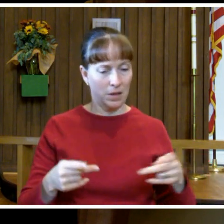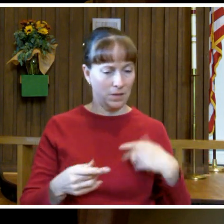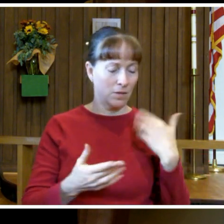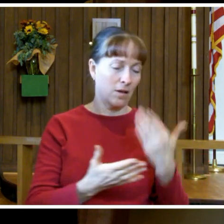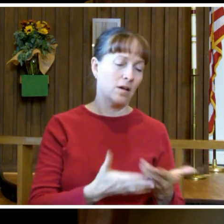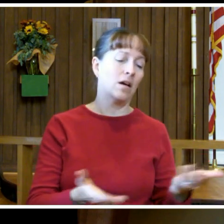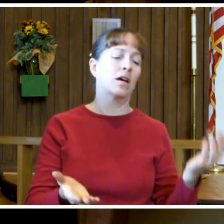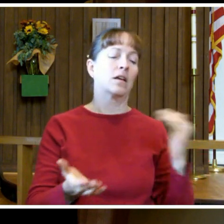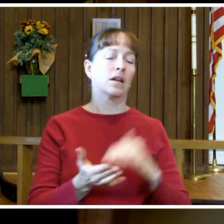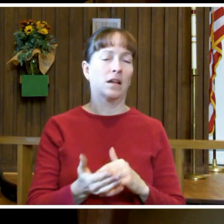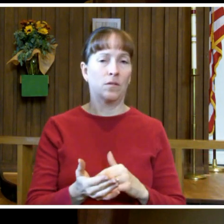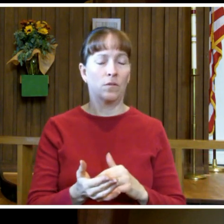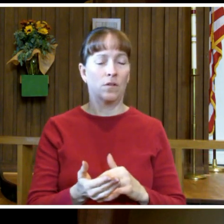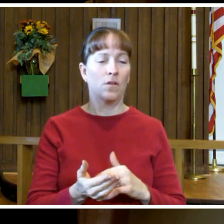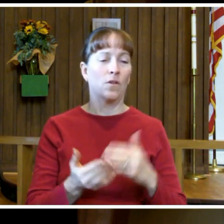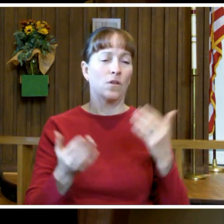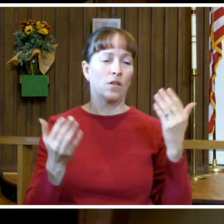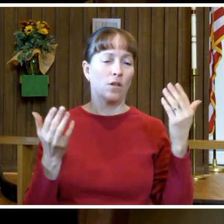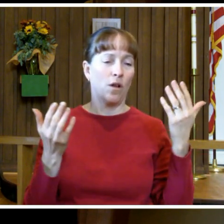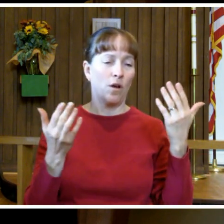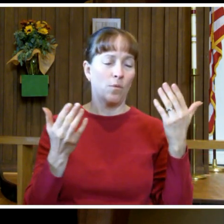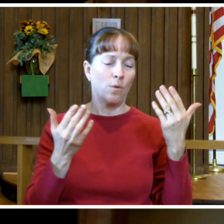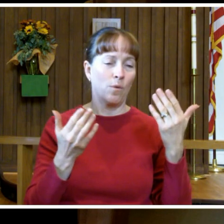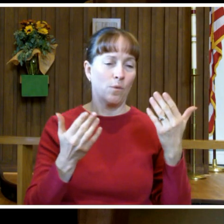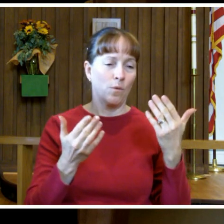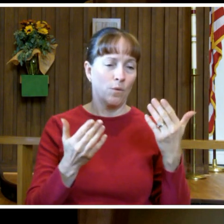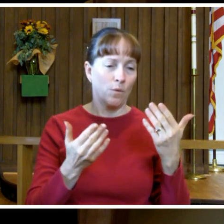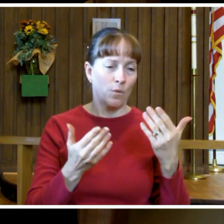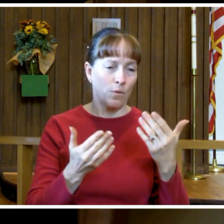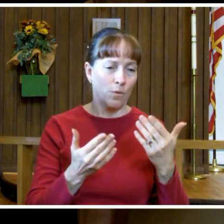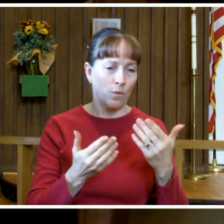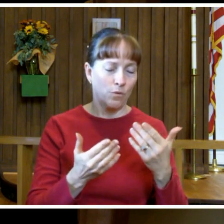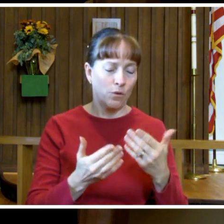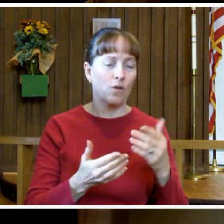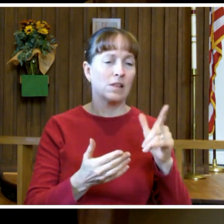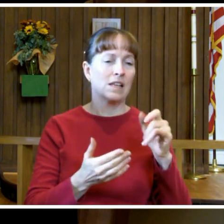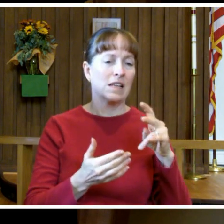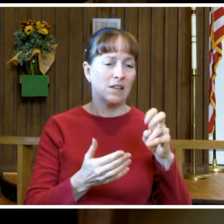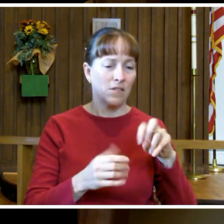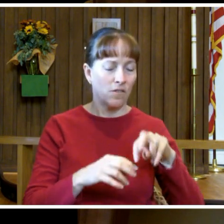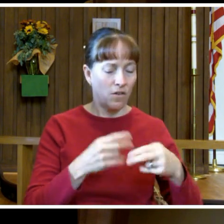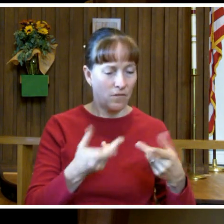where the light is waning and the leaves are fallen.